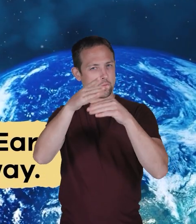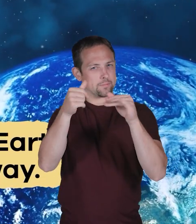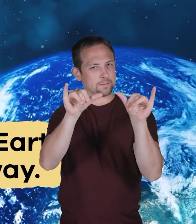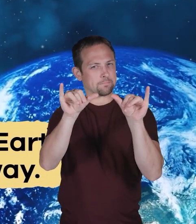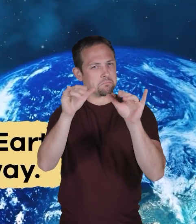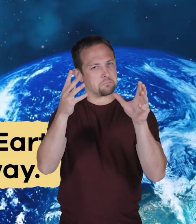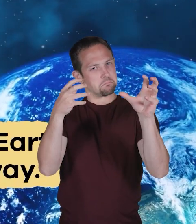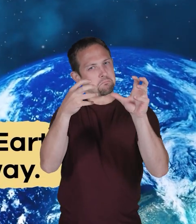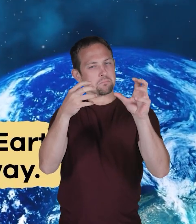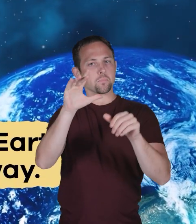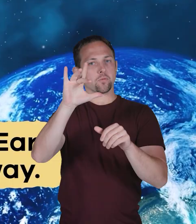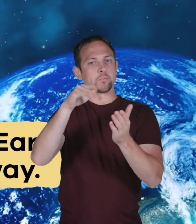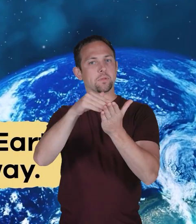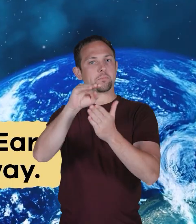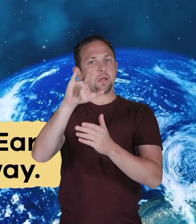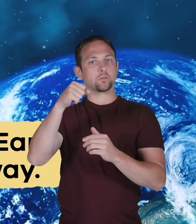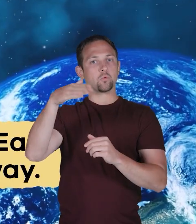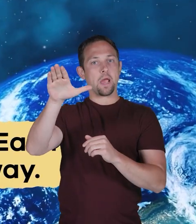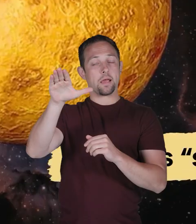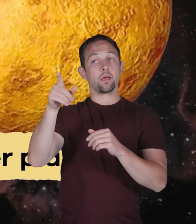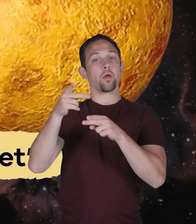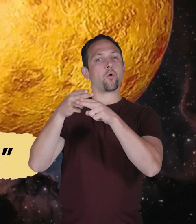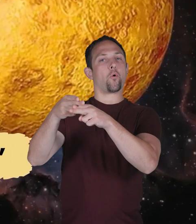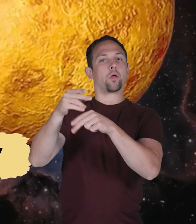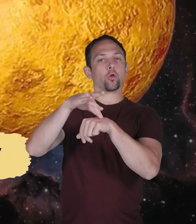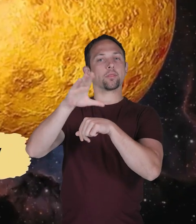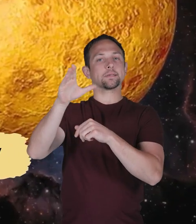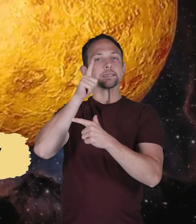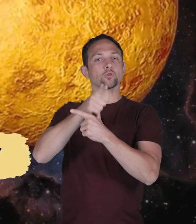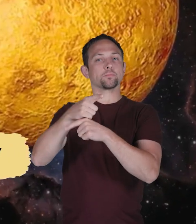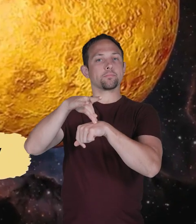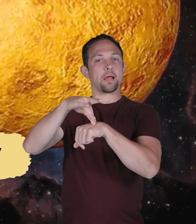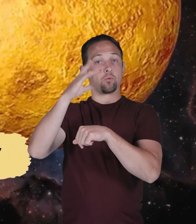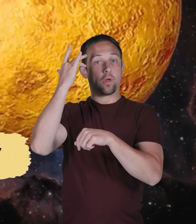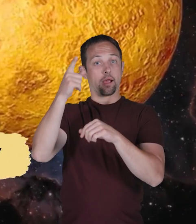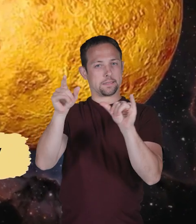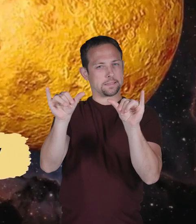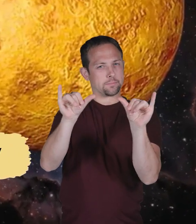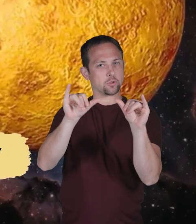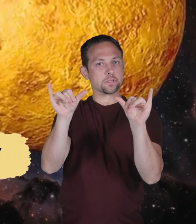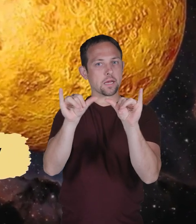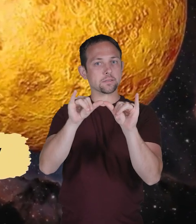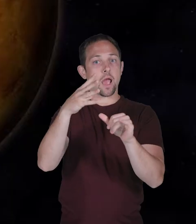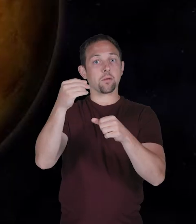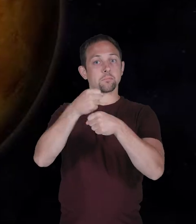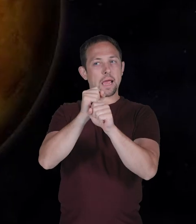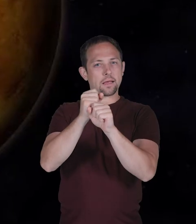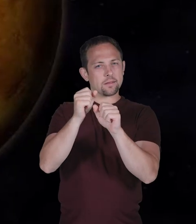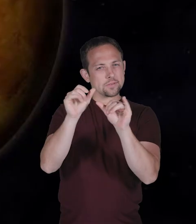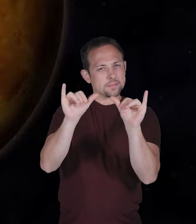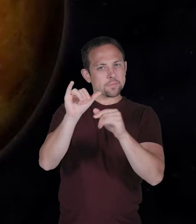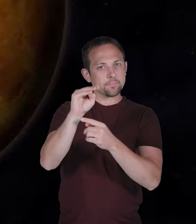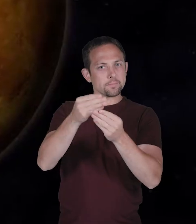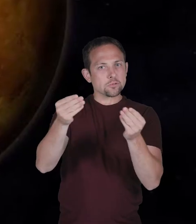close to Earth, about 25 million miles away. It's called Earth's sister planet, because they are similar in size and are made